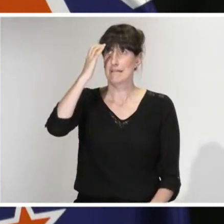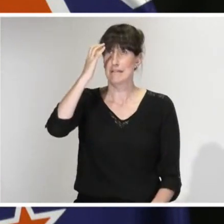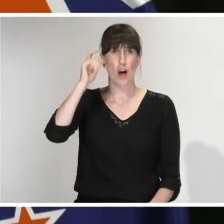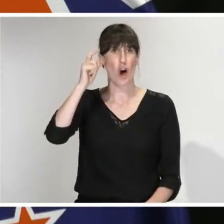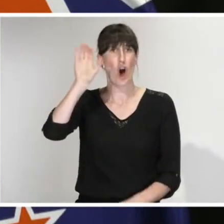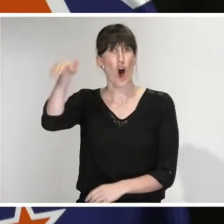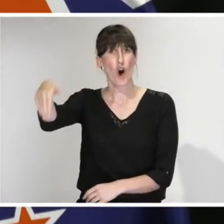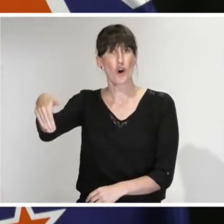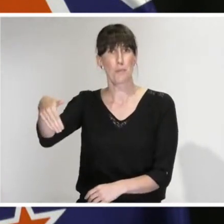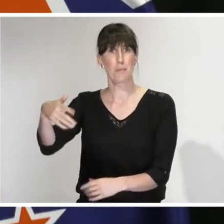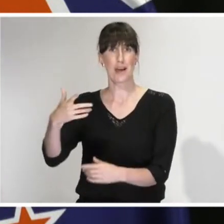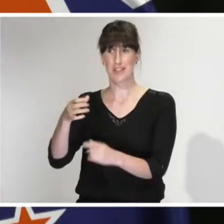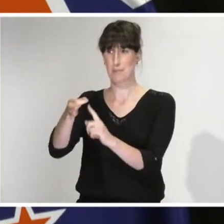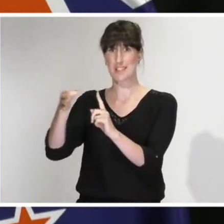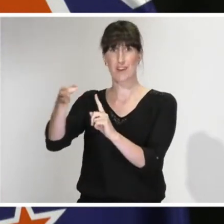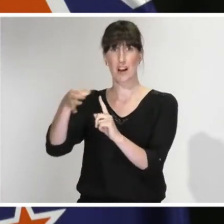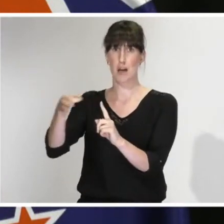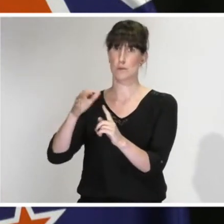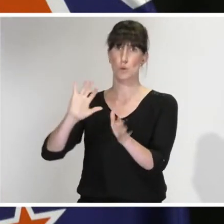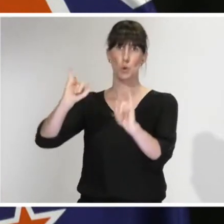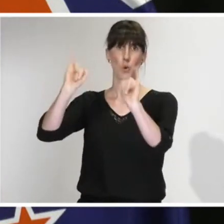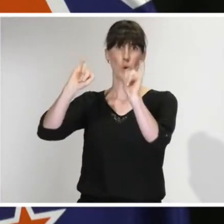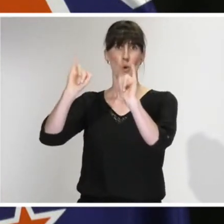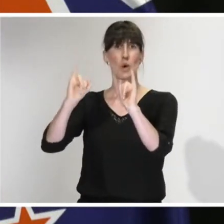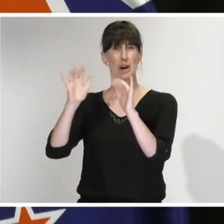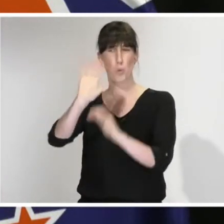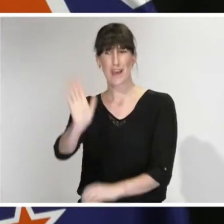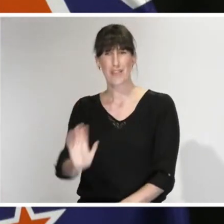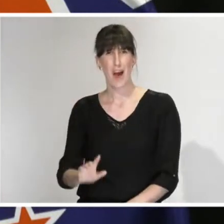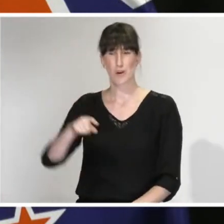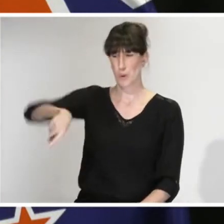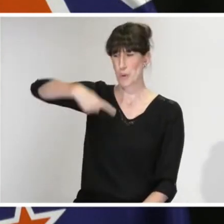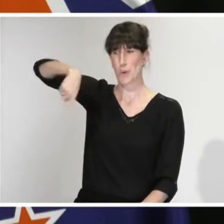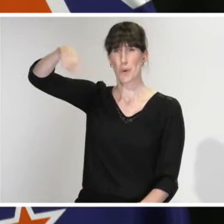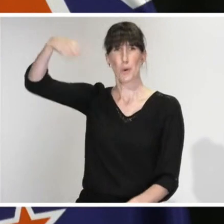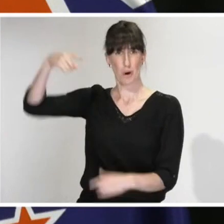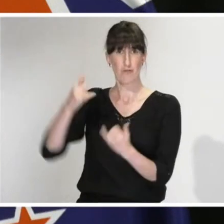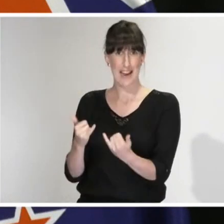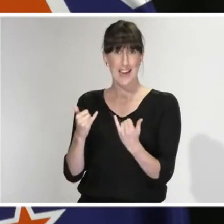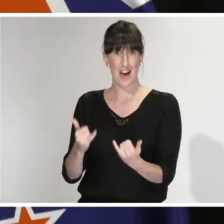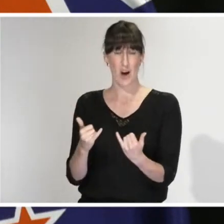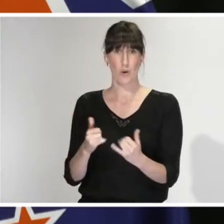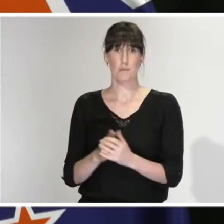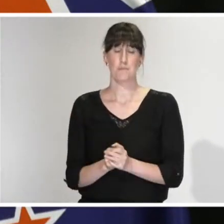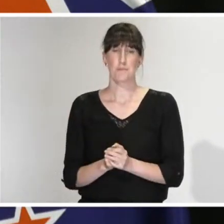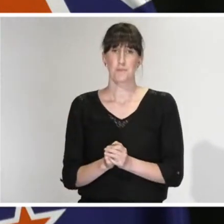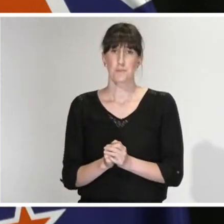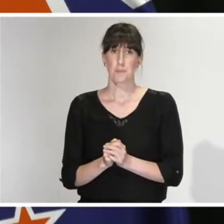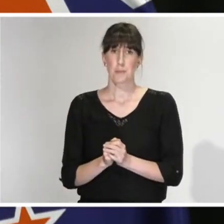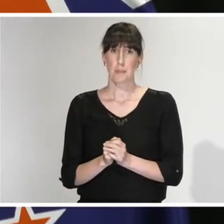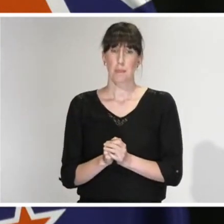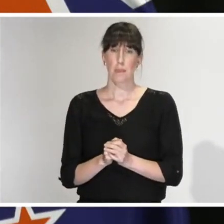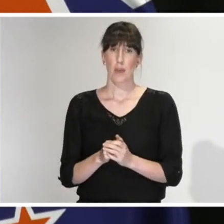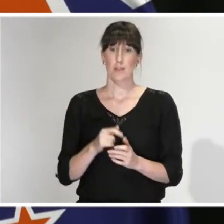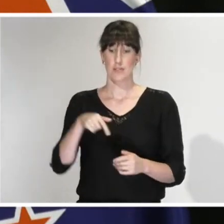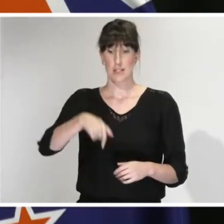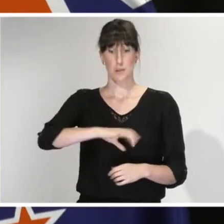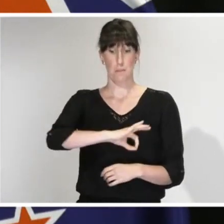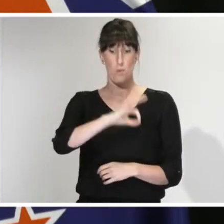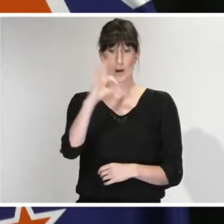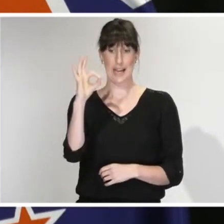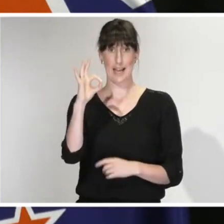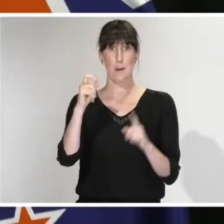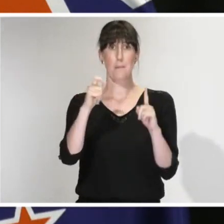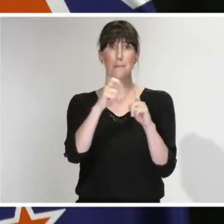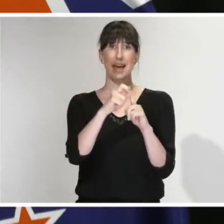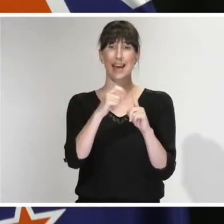worry that you will have for your families. A quick update on that front. This morning a P3 Defence Force